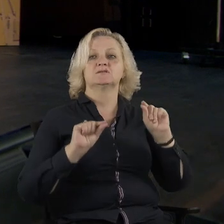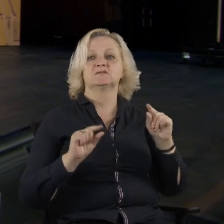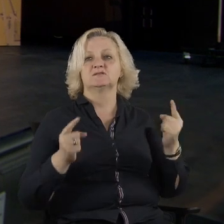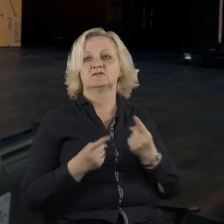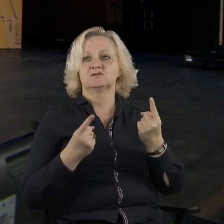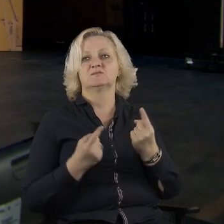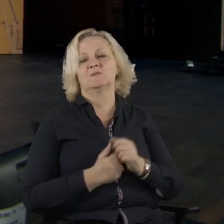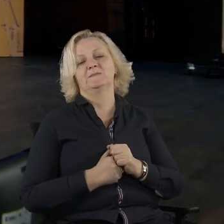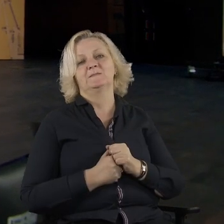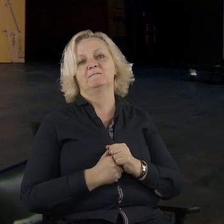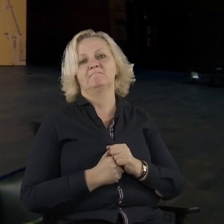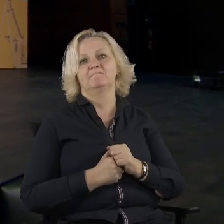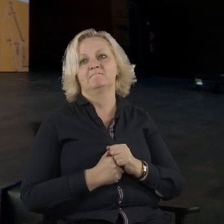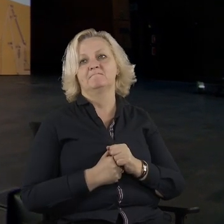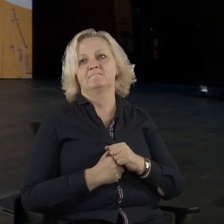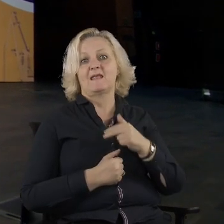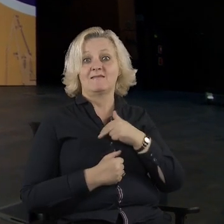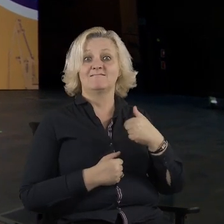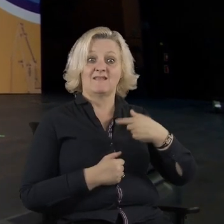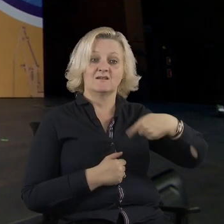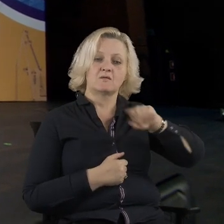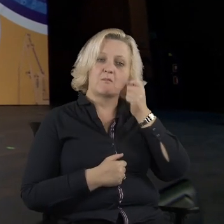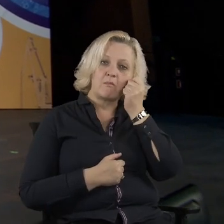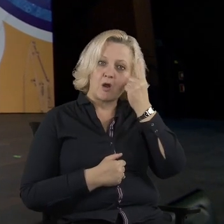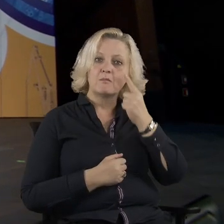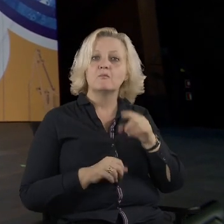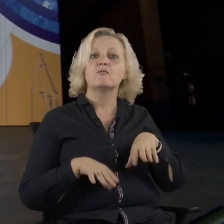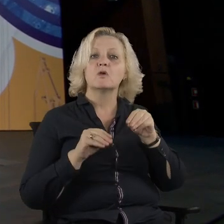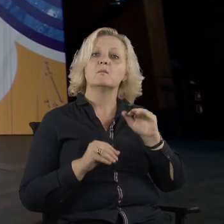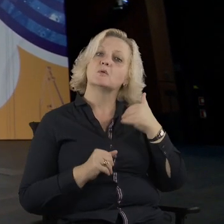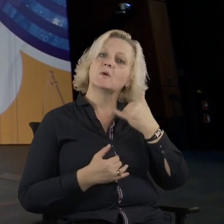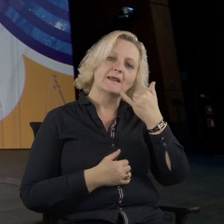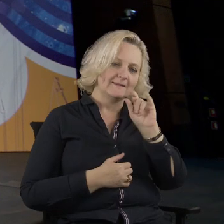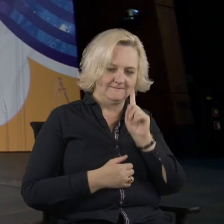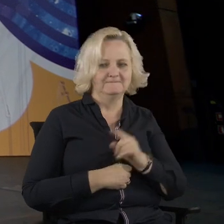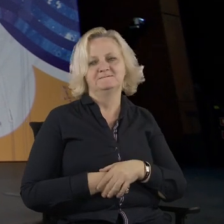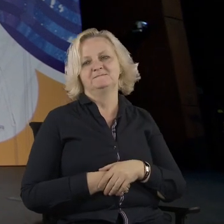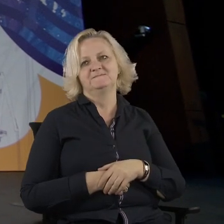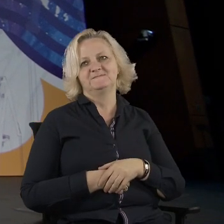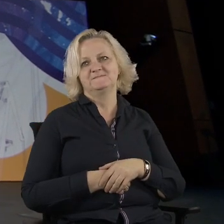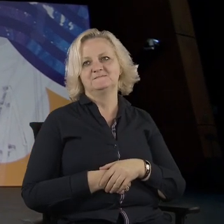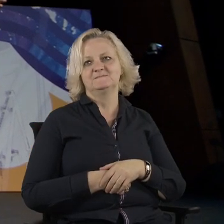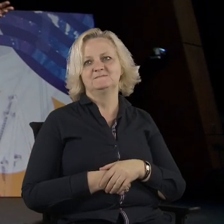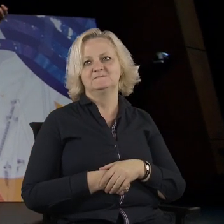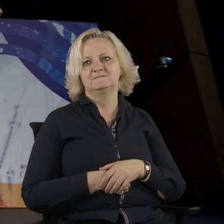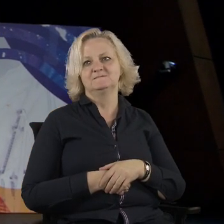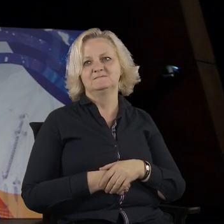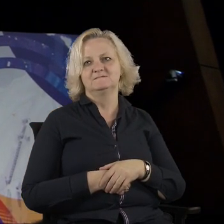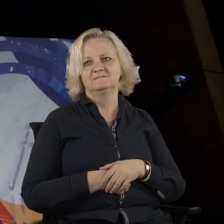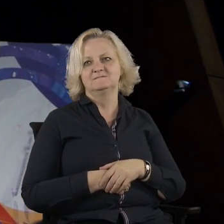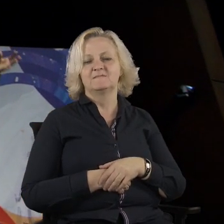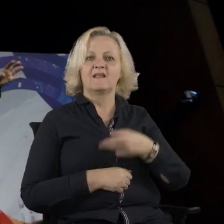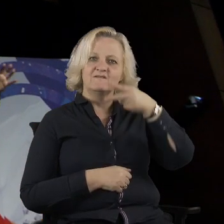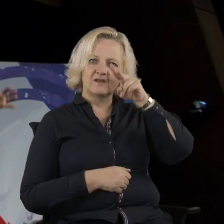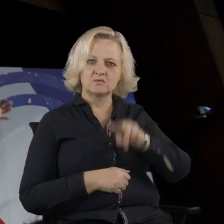something completely different. It was many months ago in the dark 2017 and we would